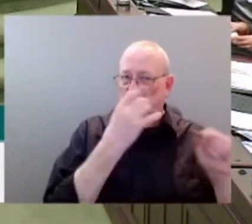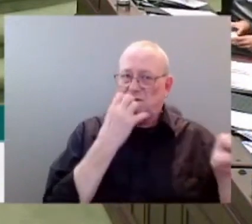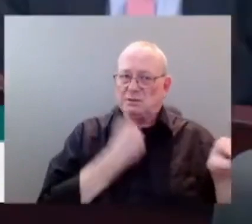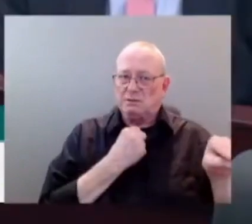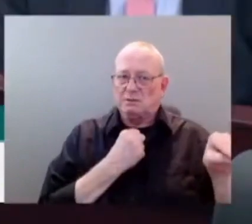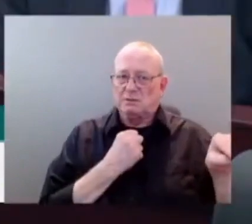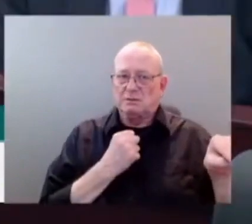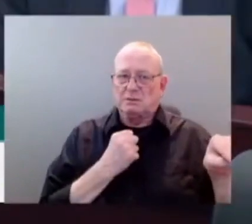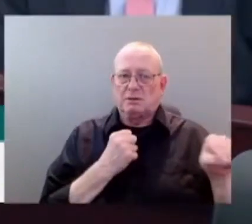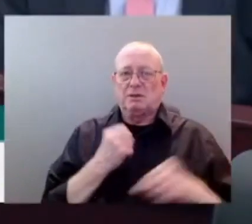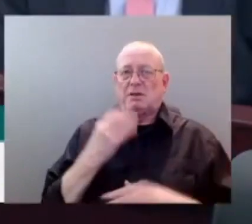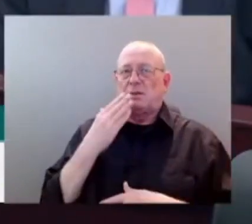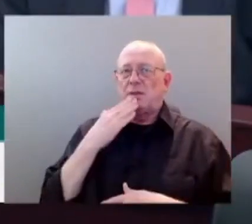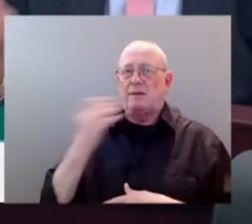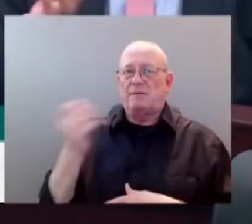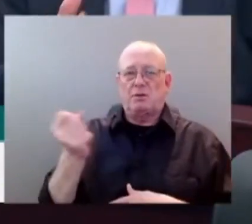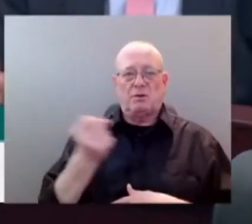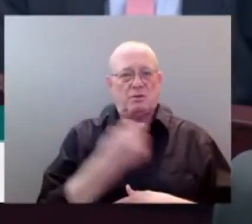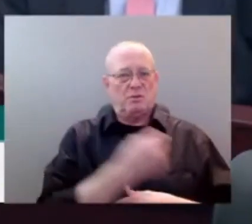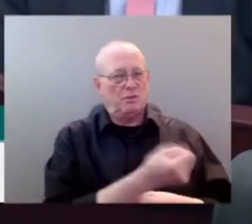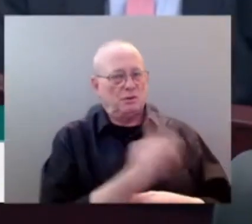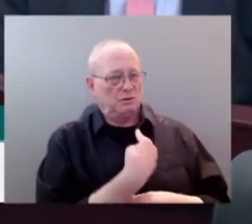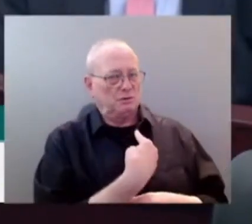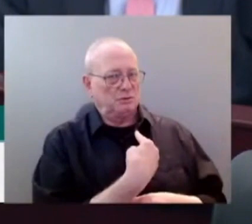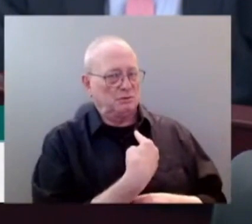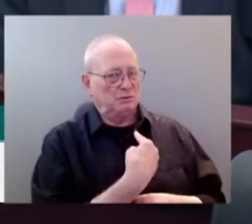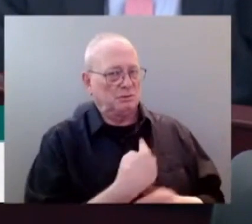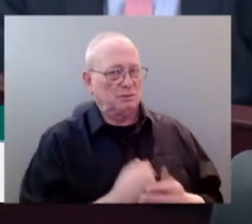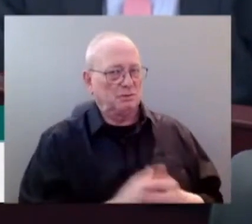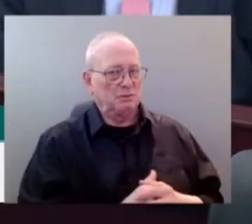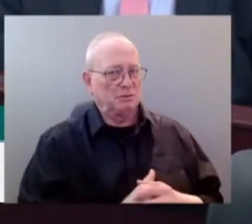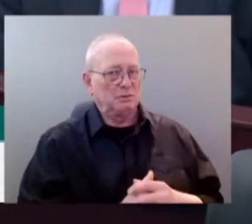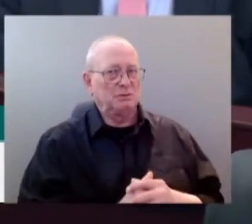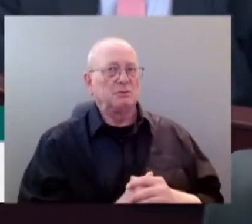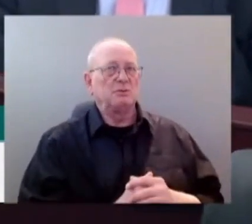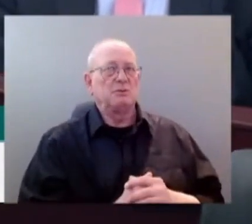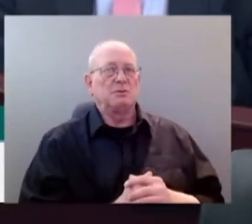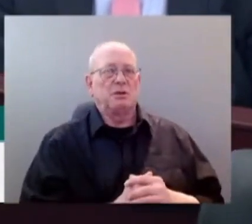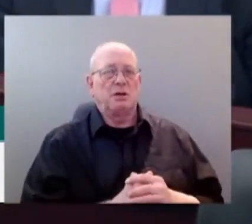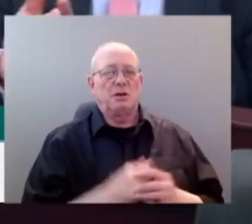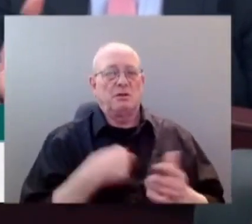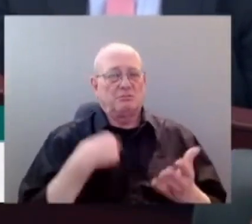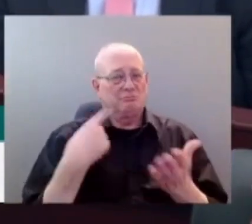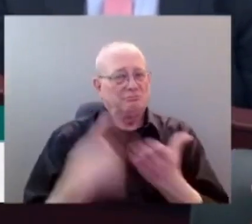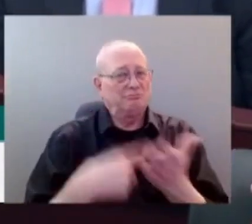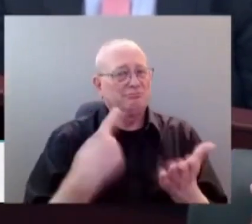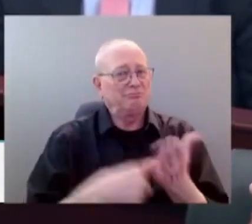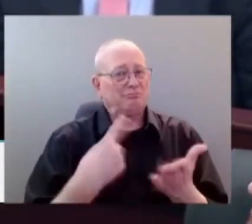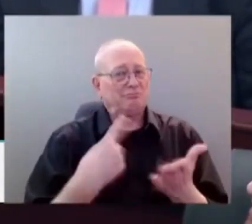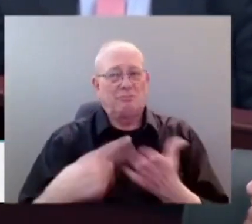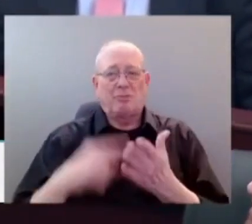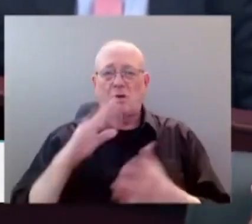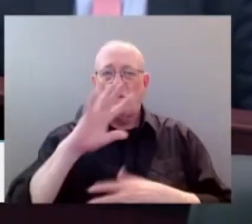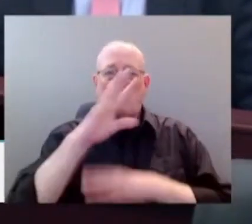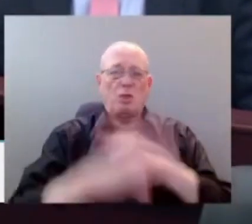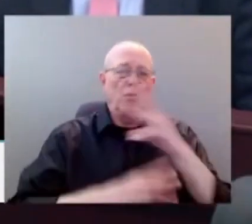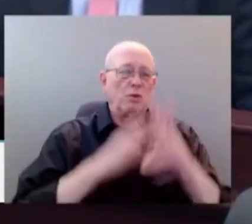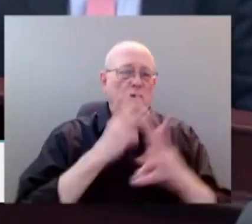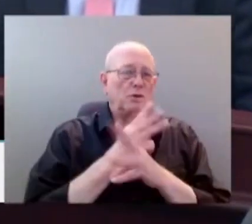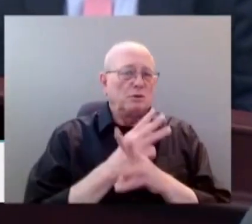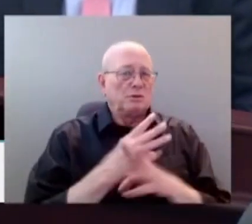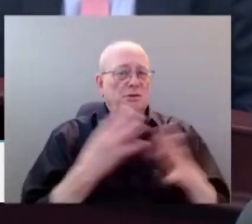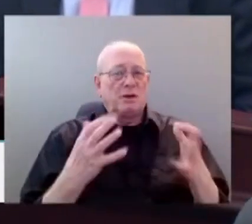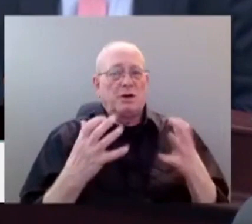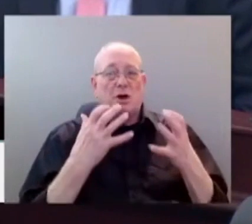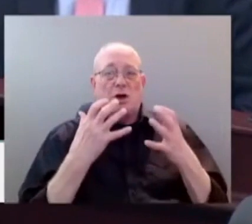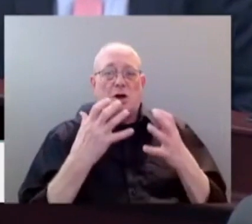topic is a topic of conversation around the world. Every jurisdiction has areas that they're proud of and want to make sure that they protect for tourism to enjoy for